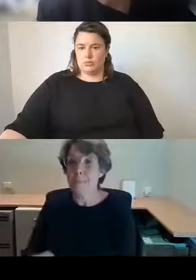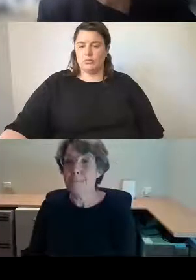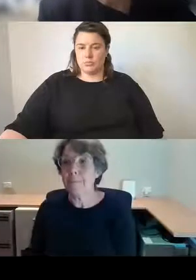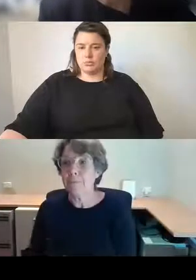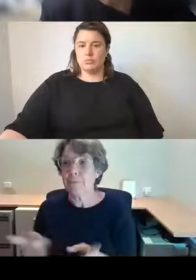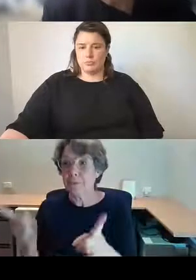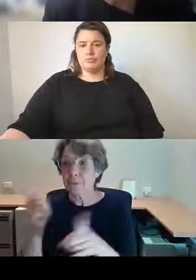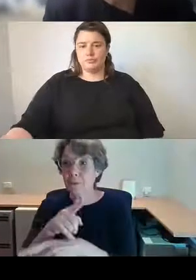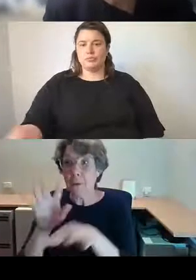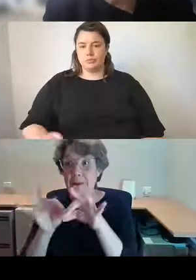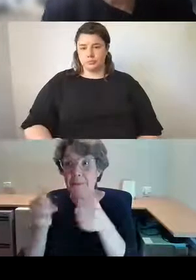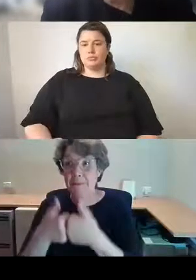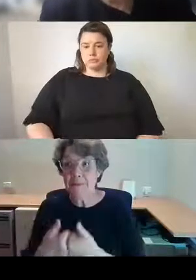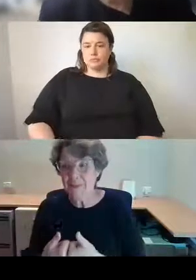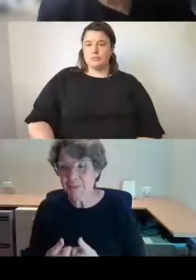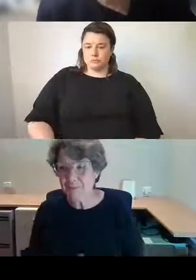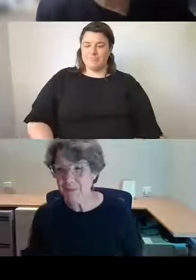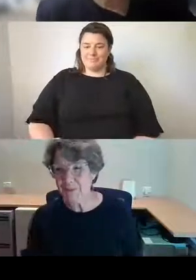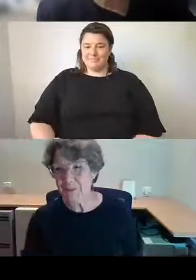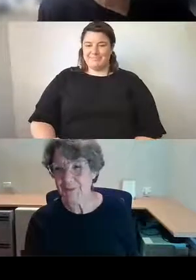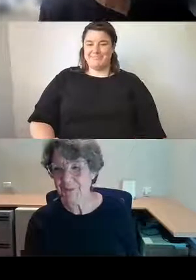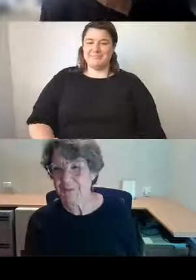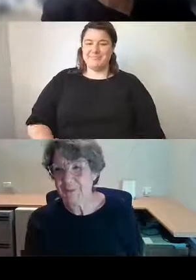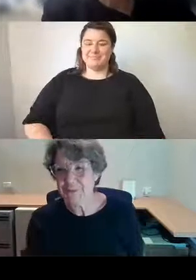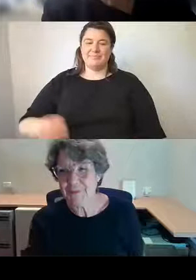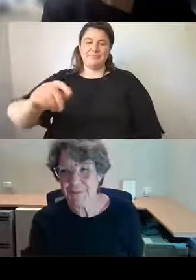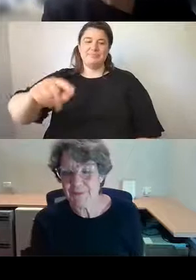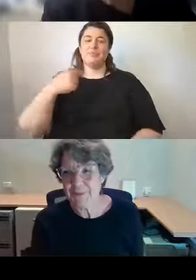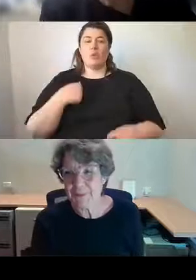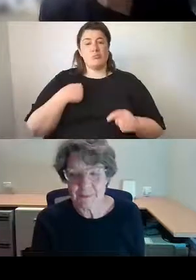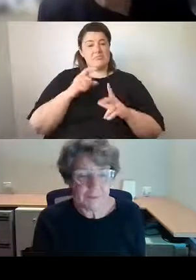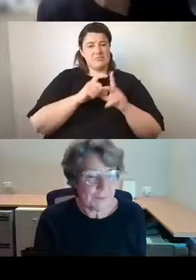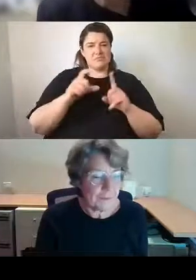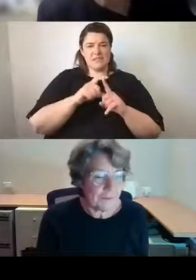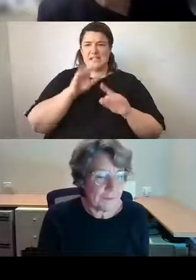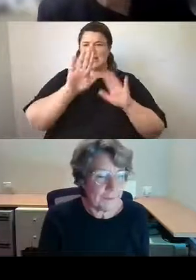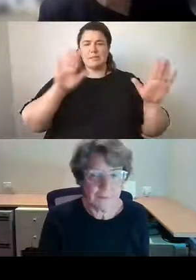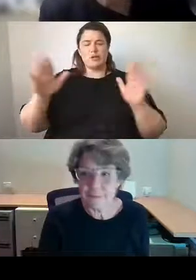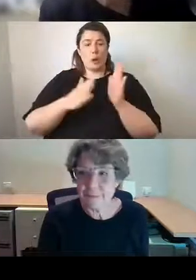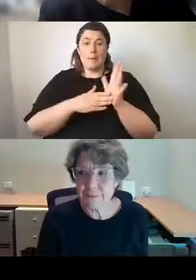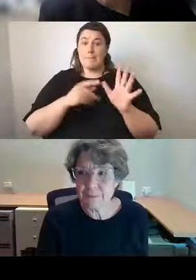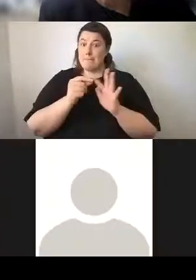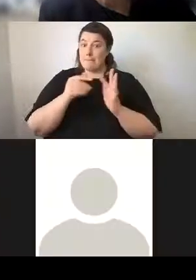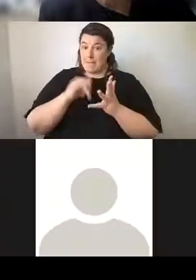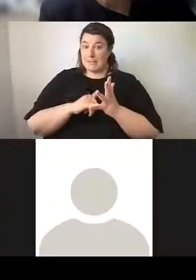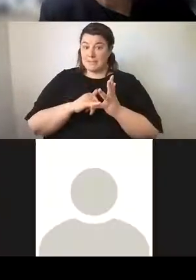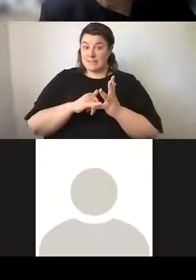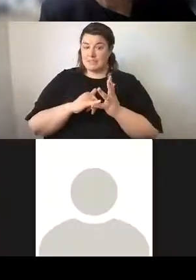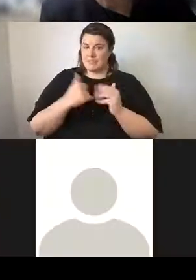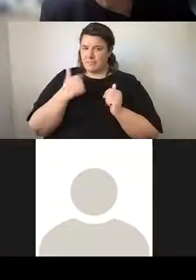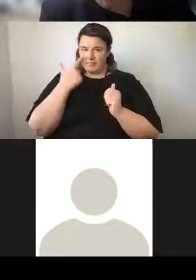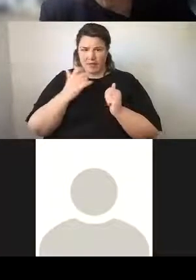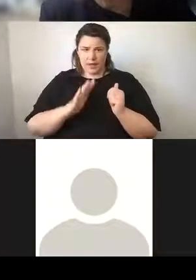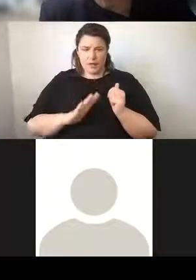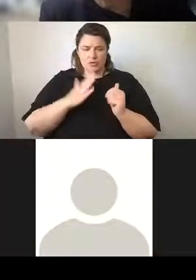In doing an exhibition a few years ago at Customs House on maps, I found this really interesting map in the